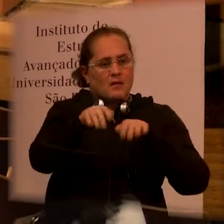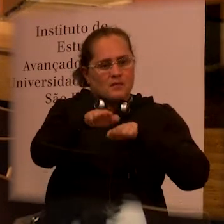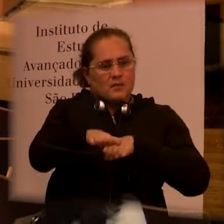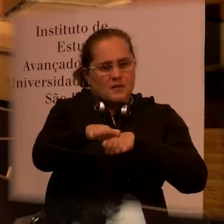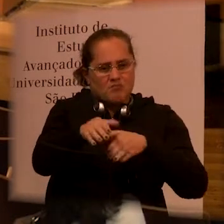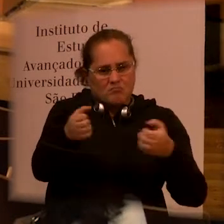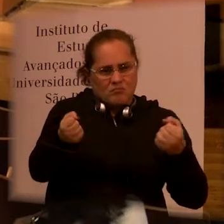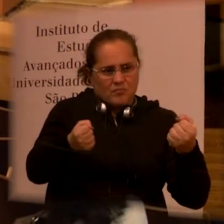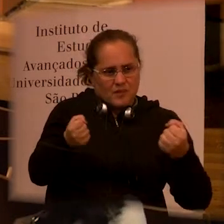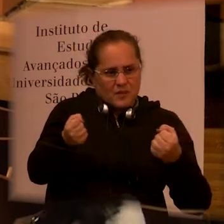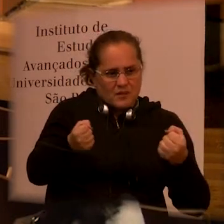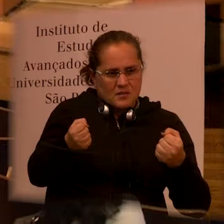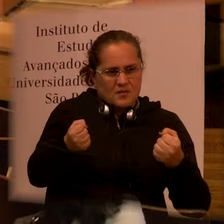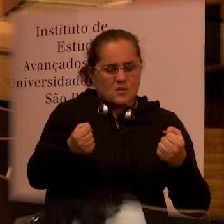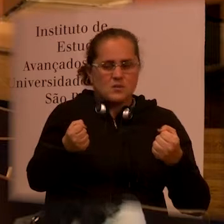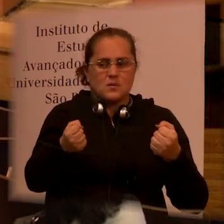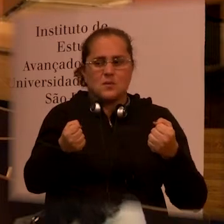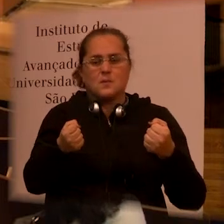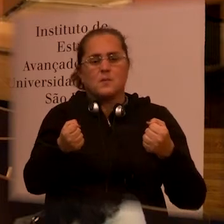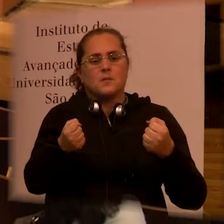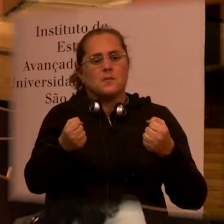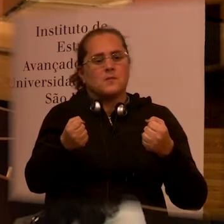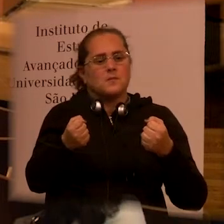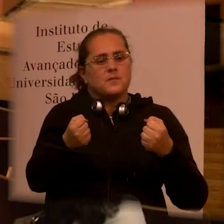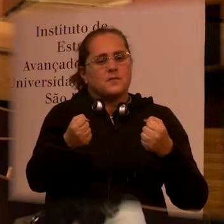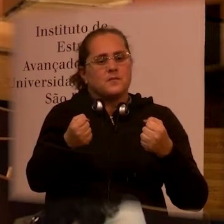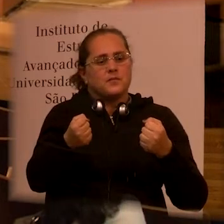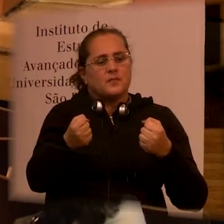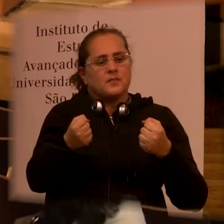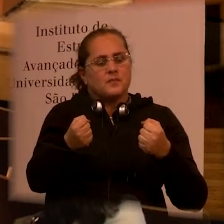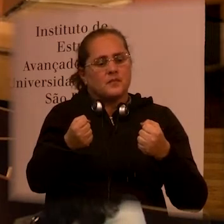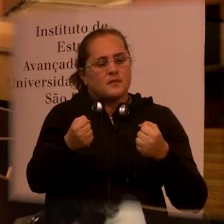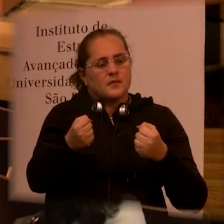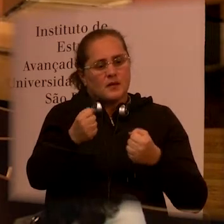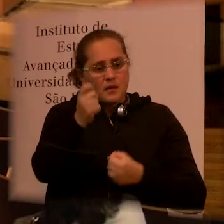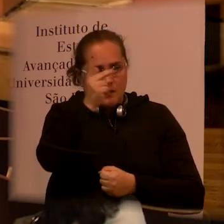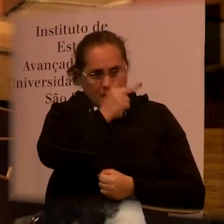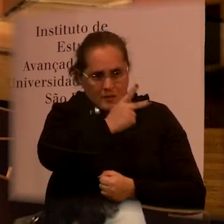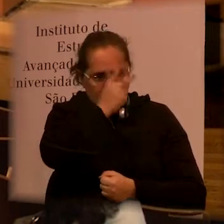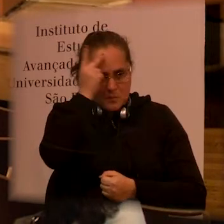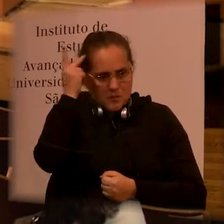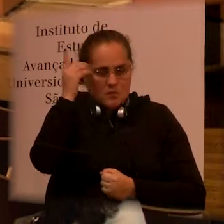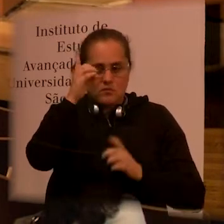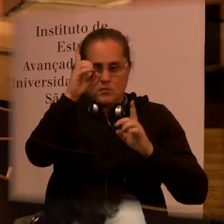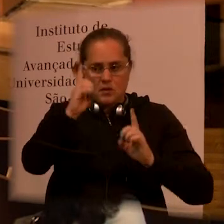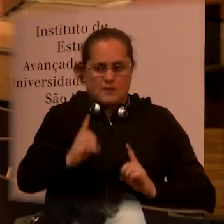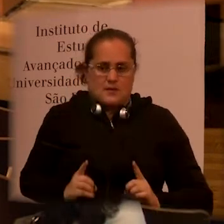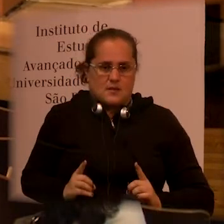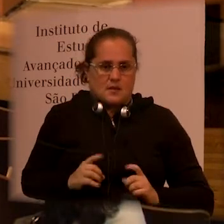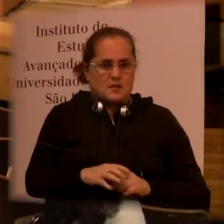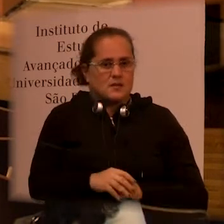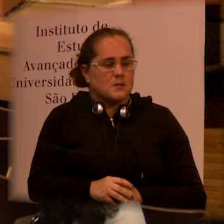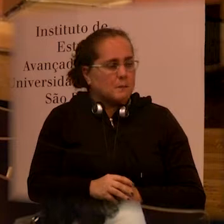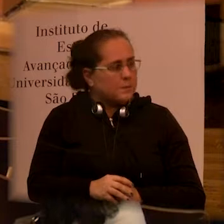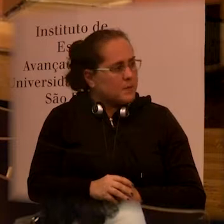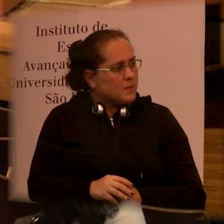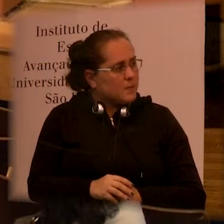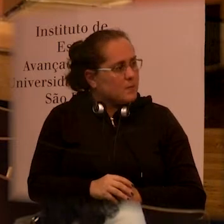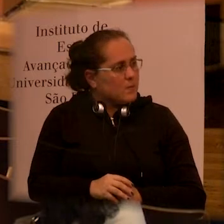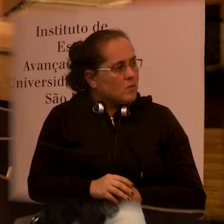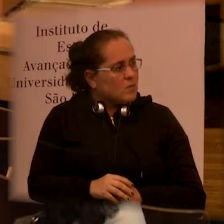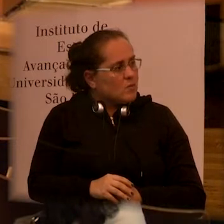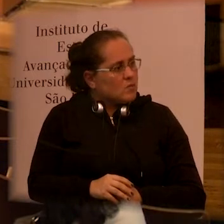and that due to drugs generate people with disabilities